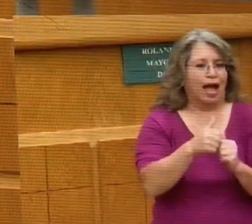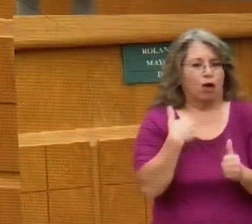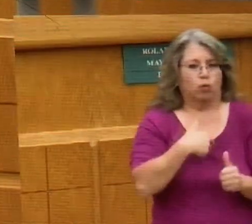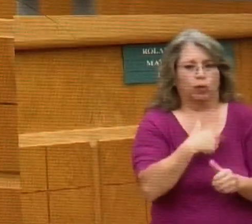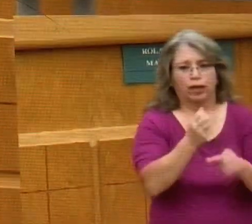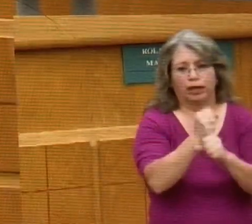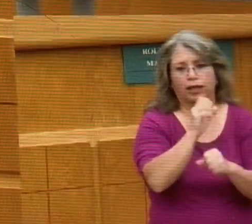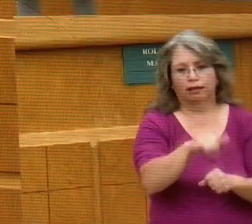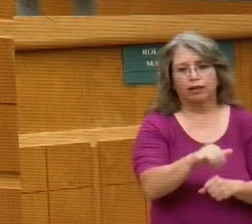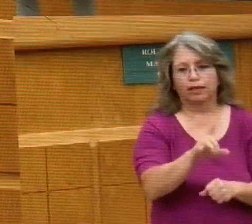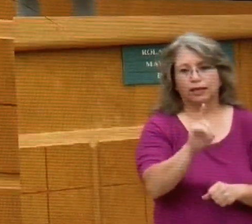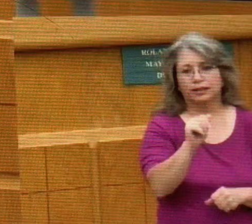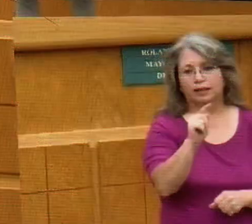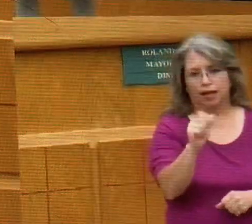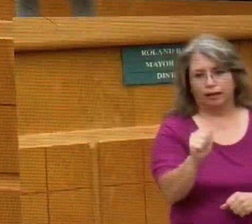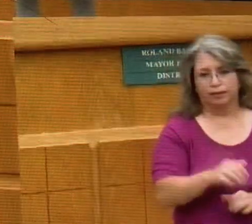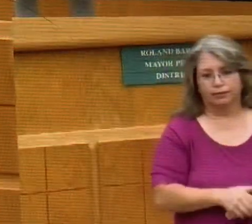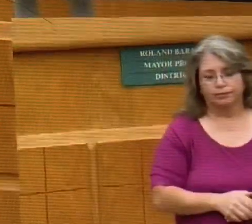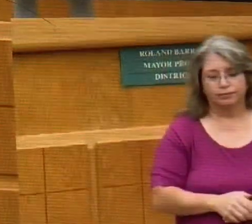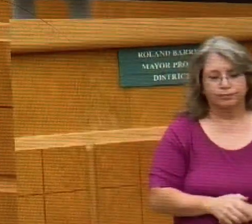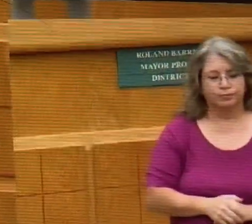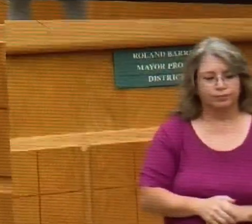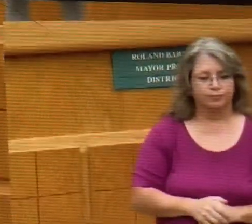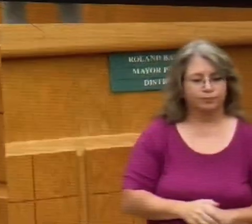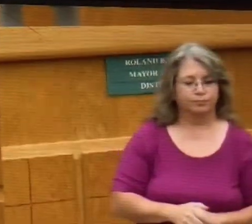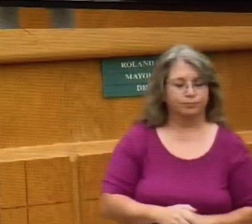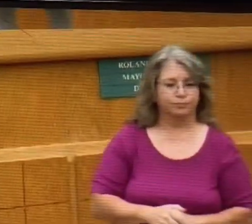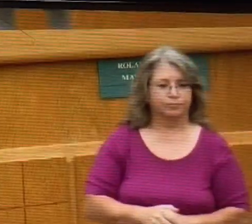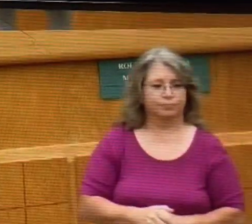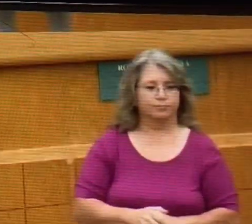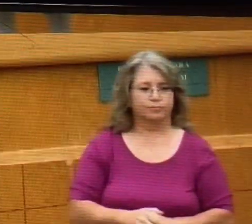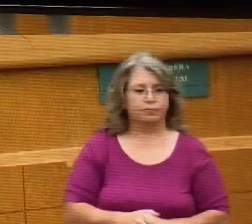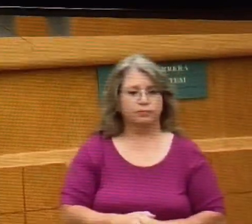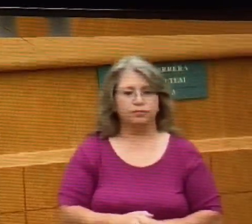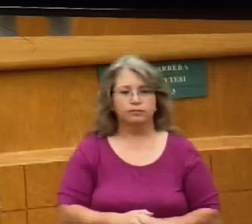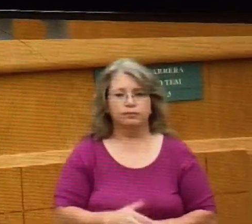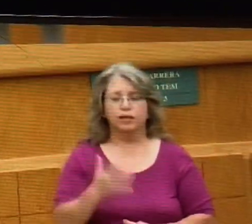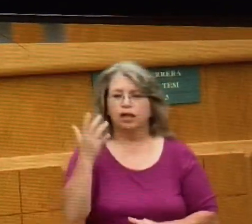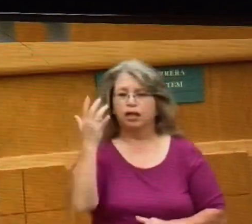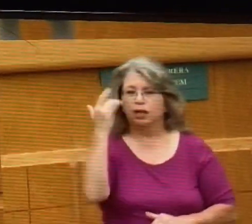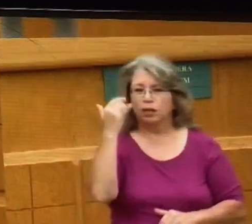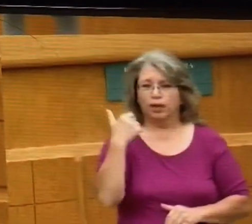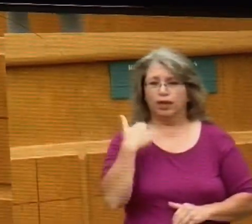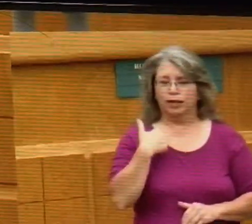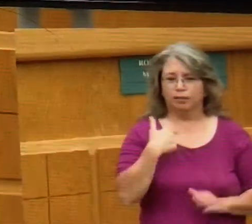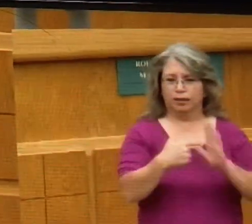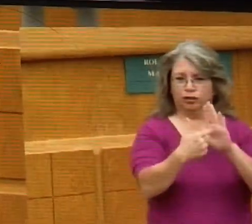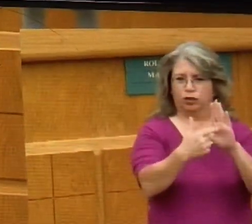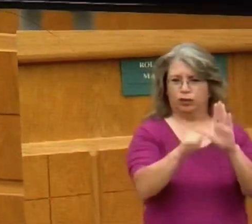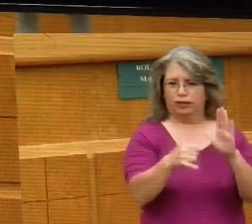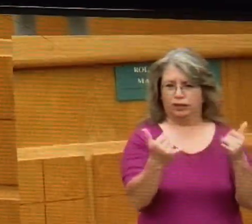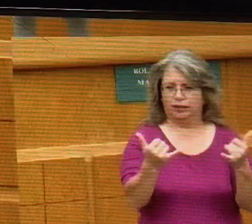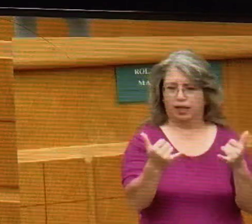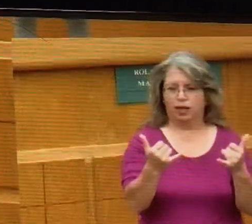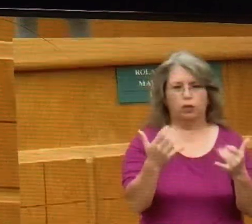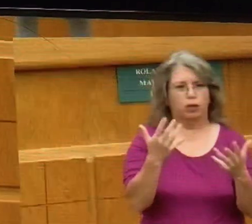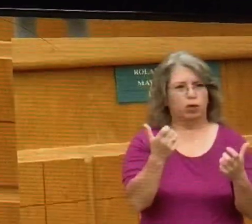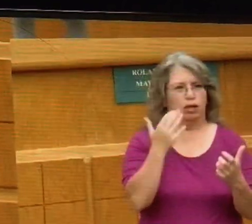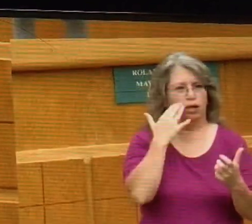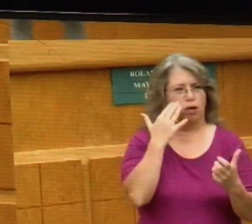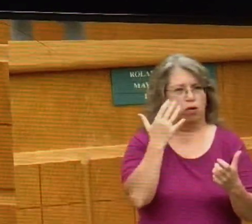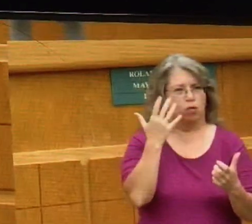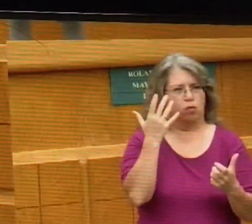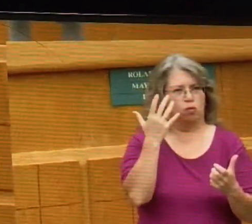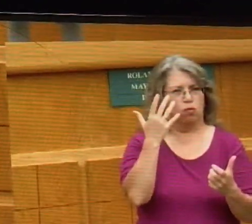software like that on your phones. And the reason why I'm going to this now is we want to know, well, what's behind the acceleration